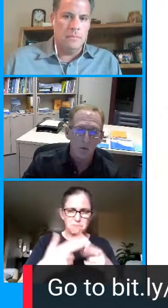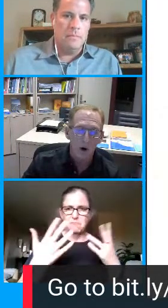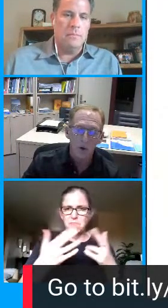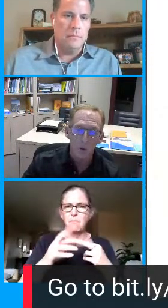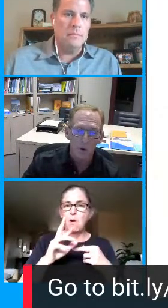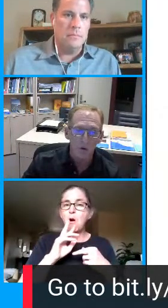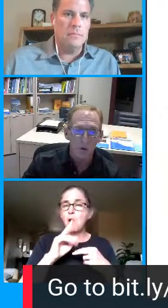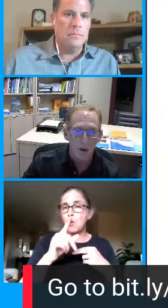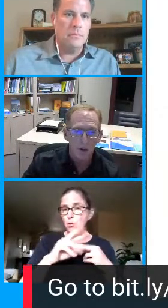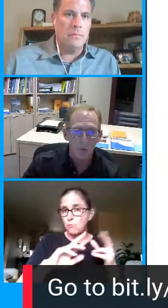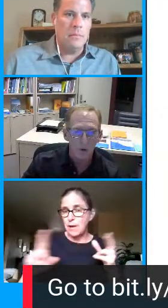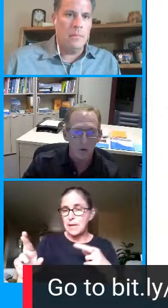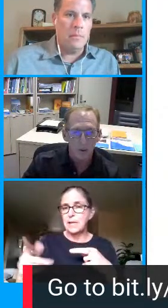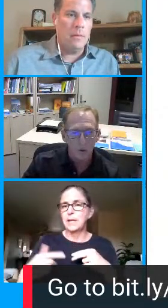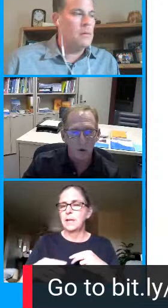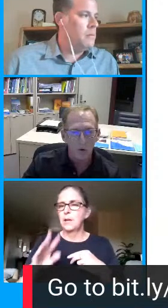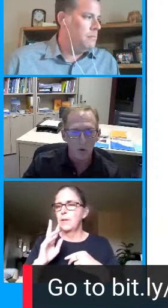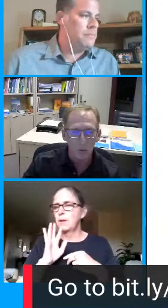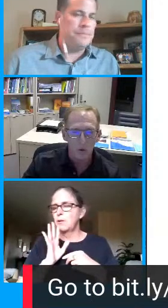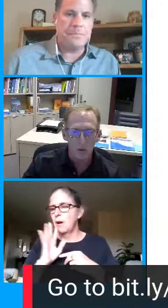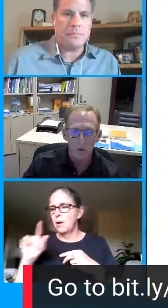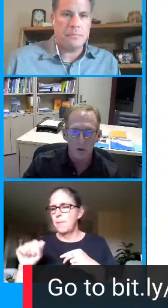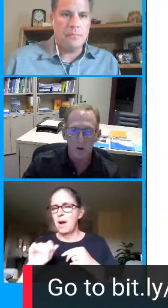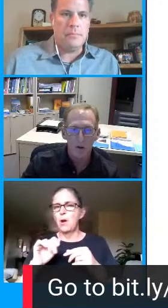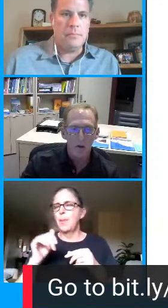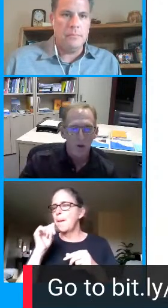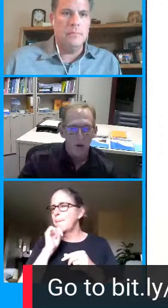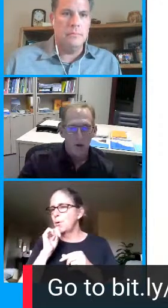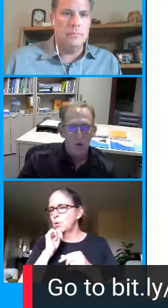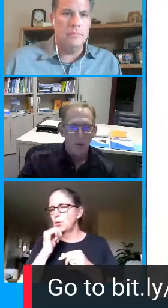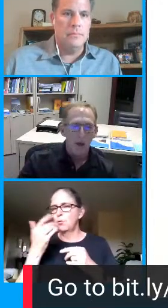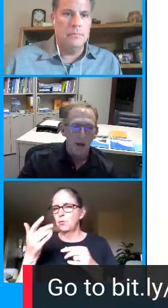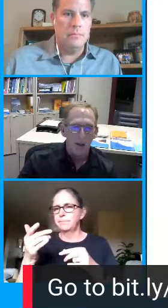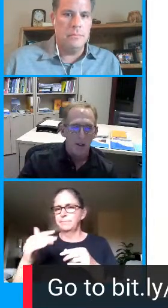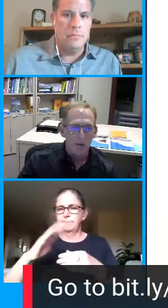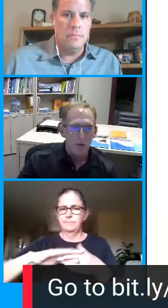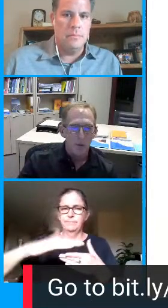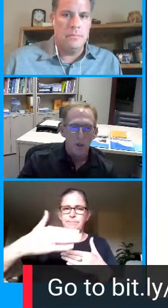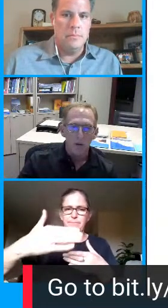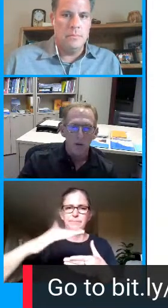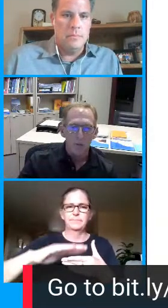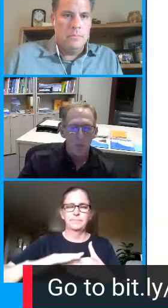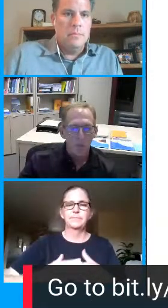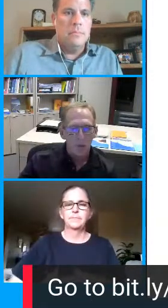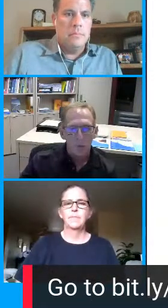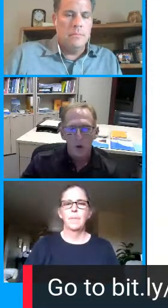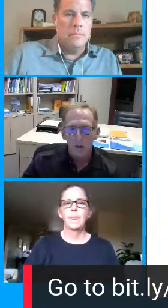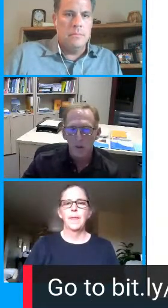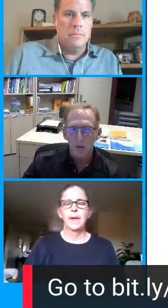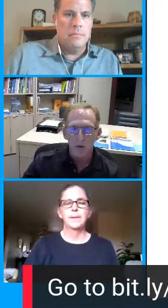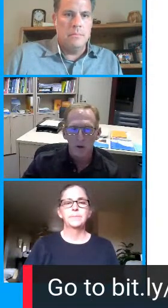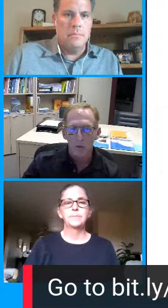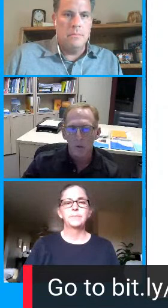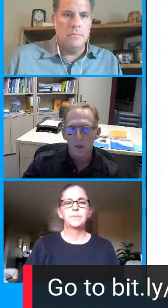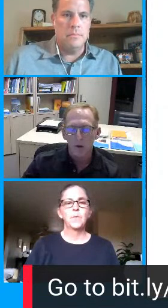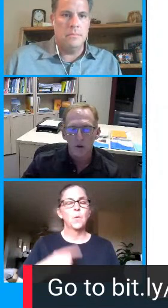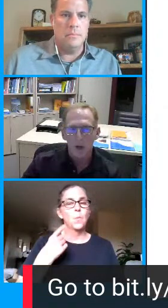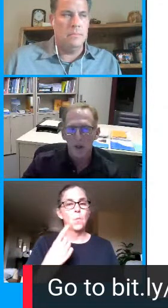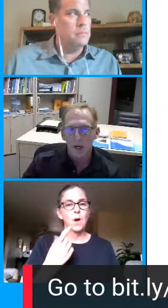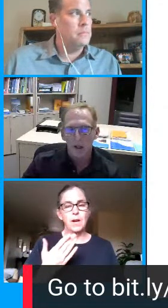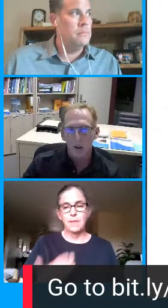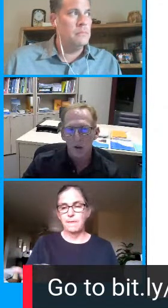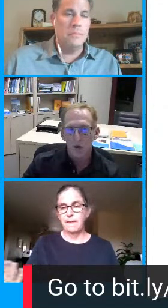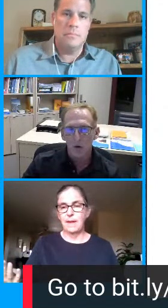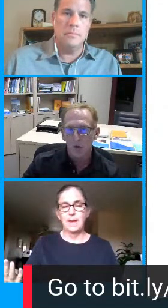on their personal pathway so again we'll go into a little more detail with that in a few minutes and one of the things that we